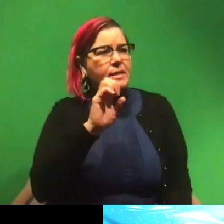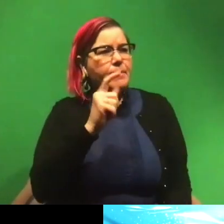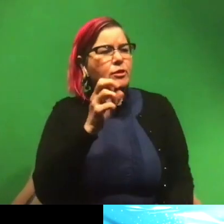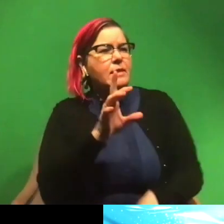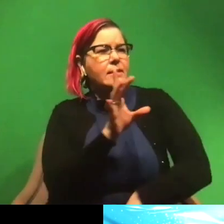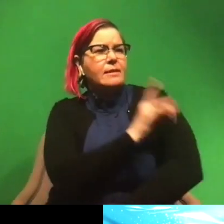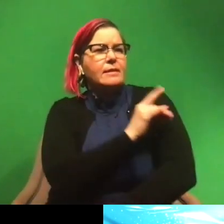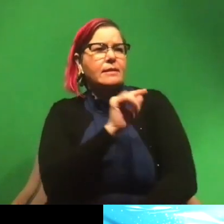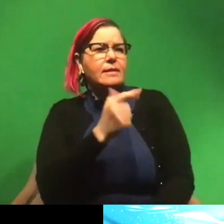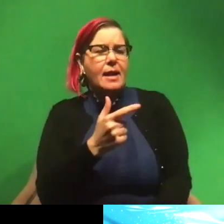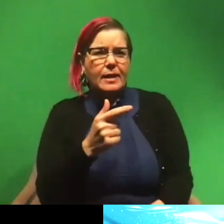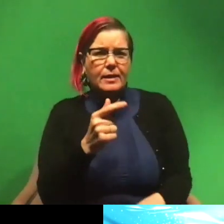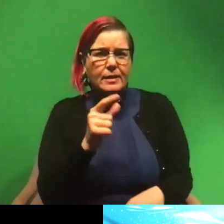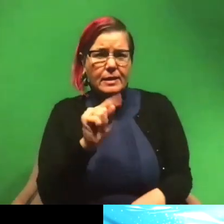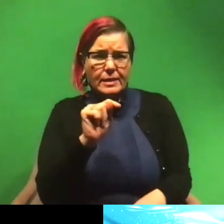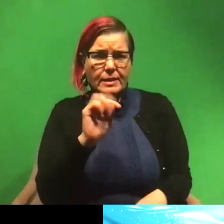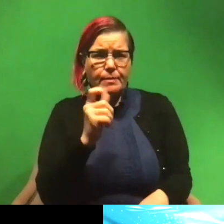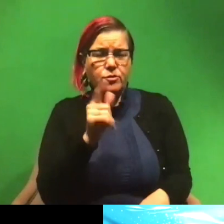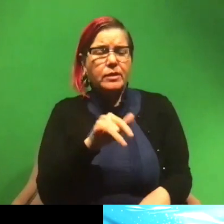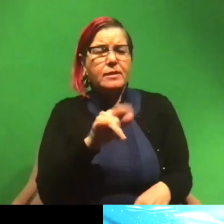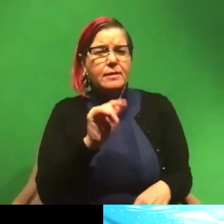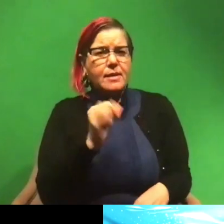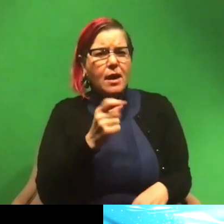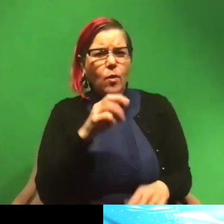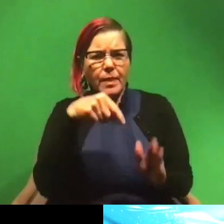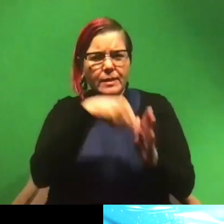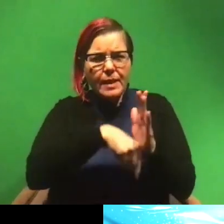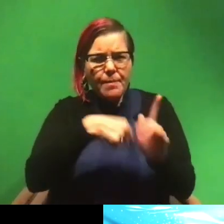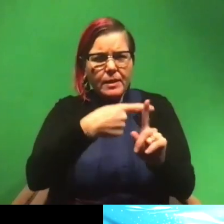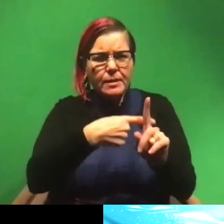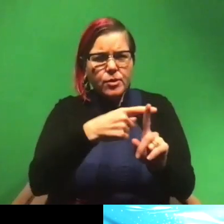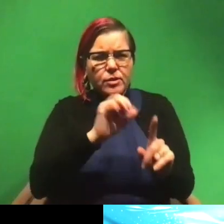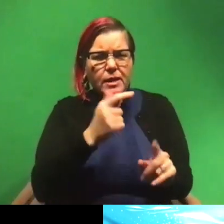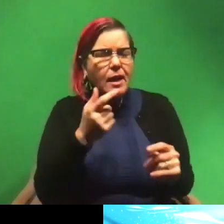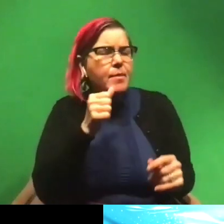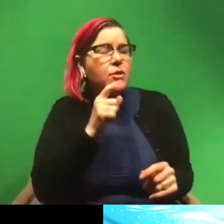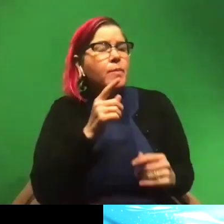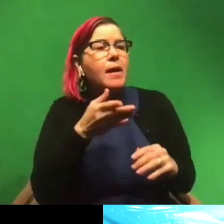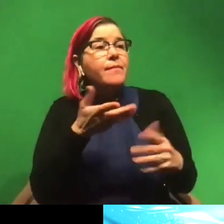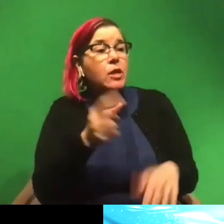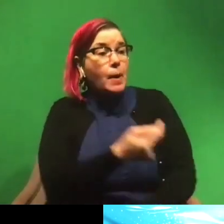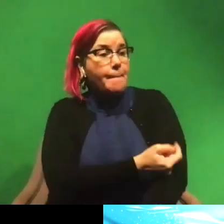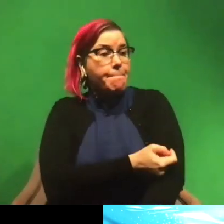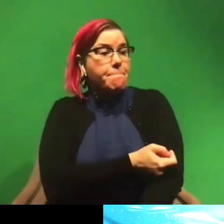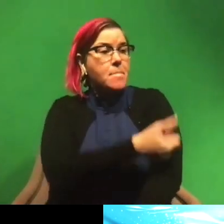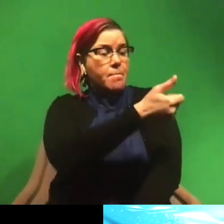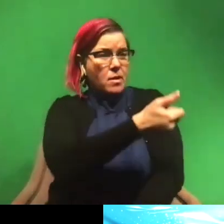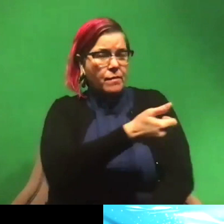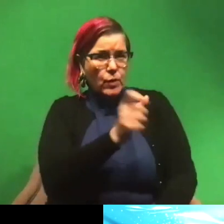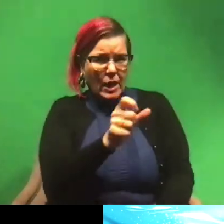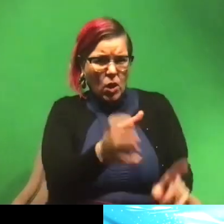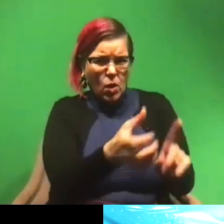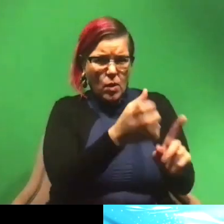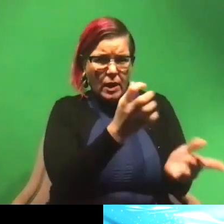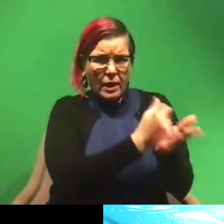um, or I don't know if it's the telemetry tag or the depth, uh, and temperature sensing tag, but after they pop off the shark, can you retrieve them?